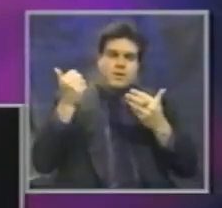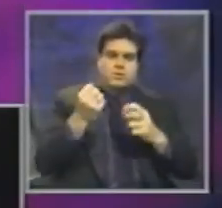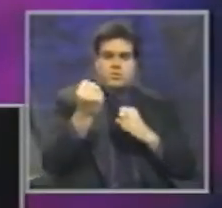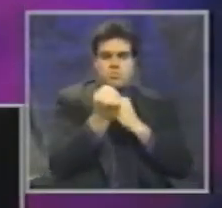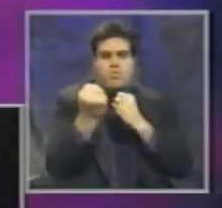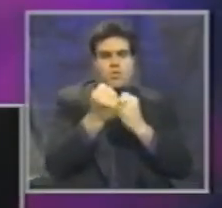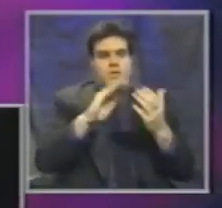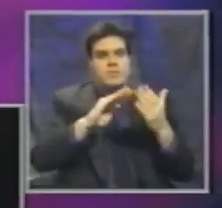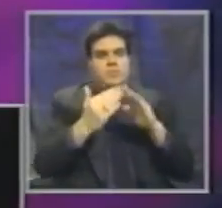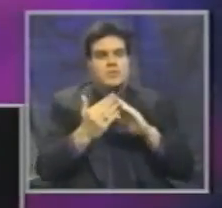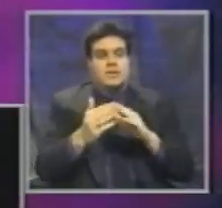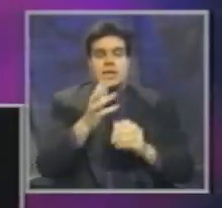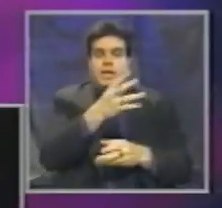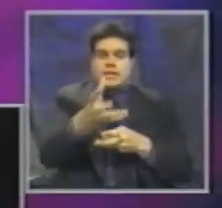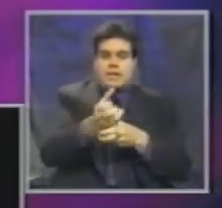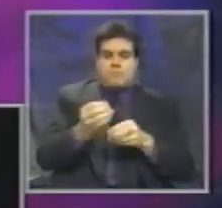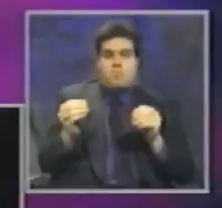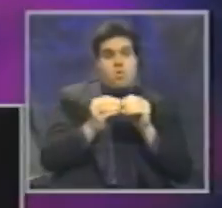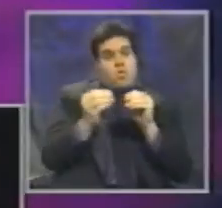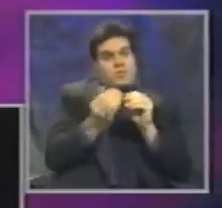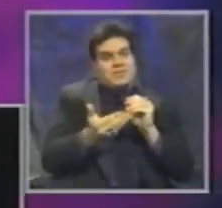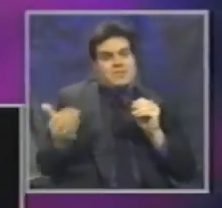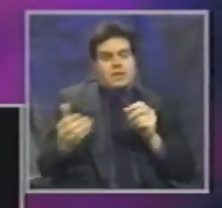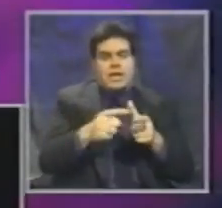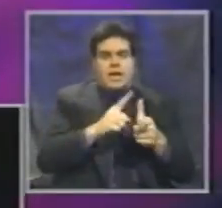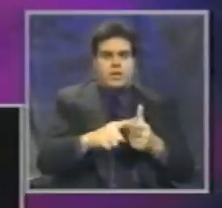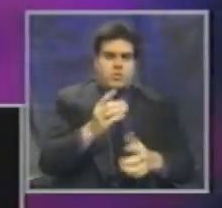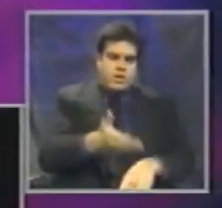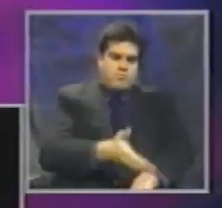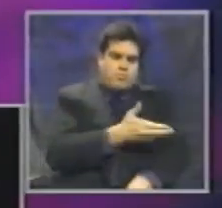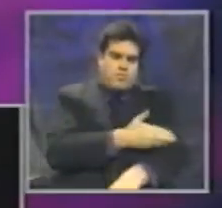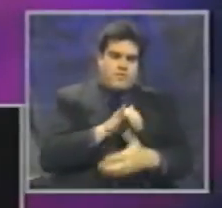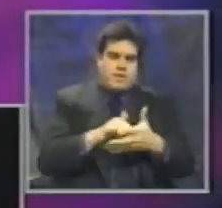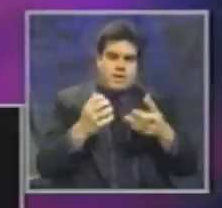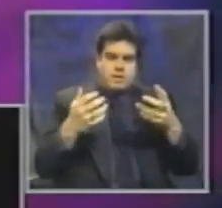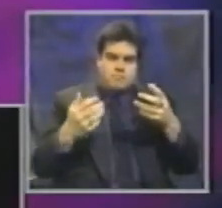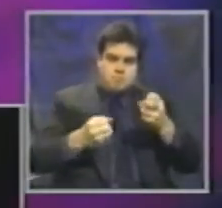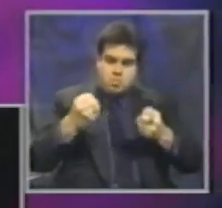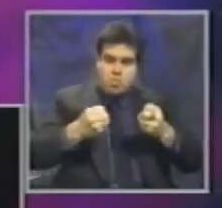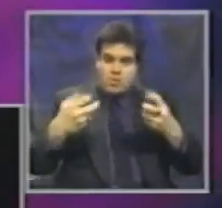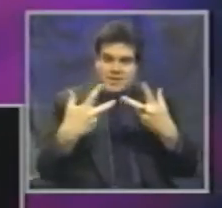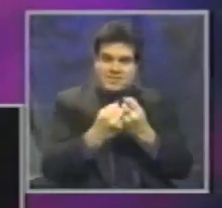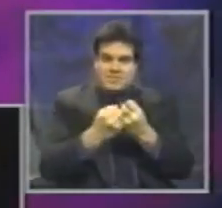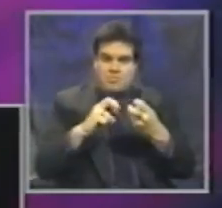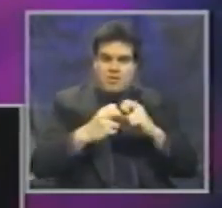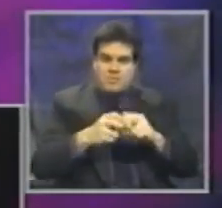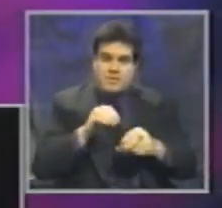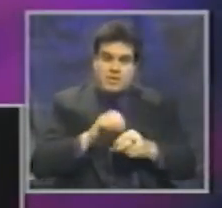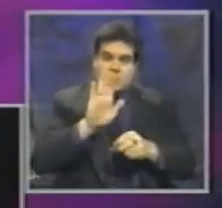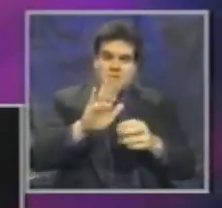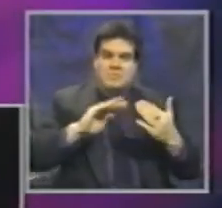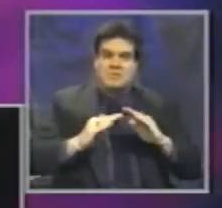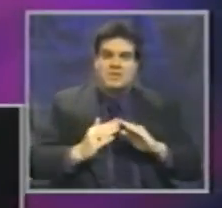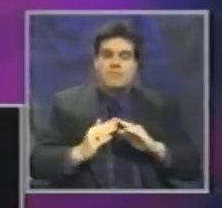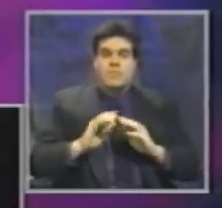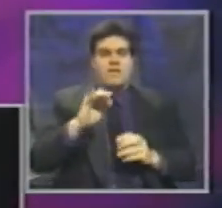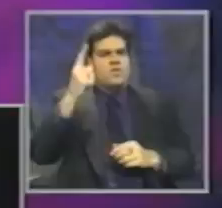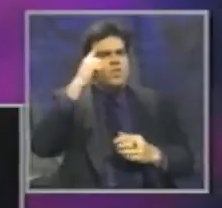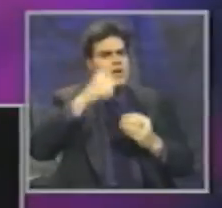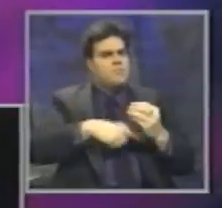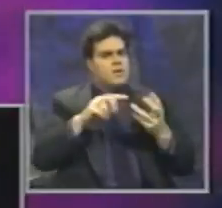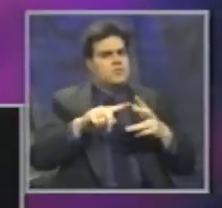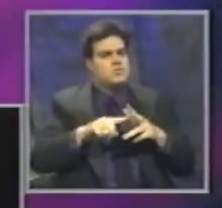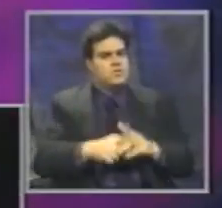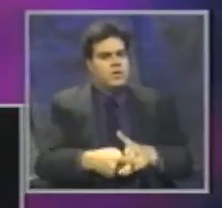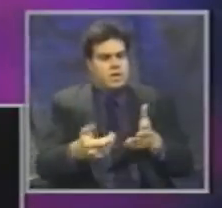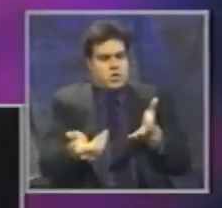garner additional resources, and to improve the motor vehicle injury problem in your community. If you are thinking about starting a new